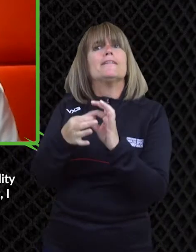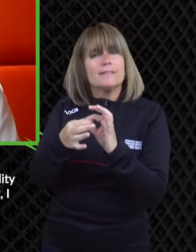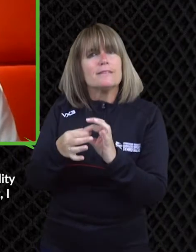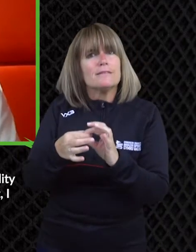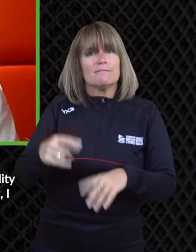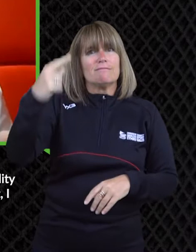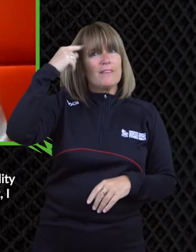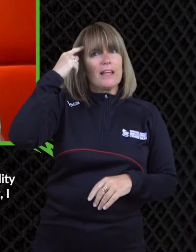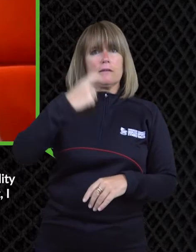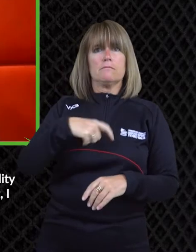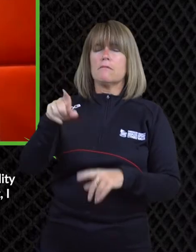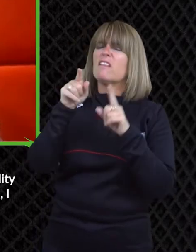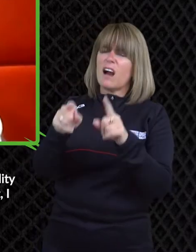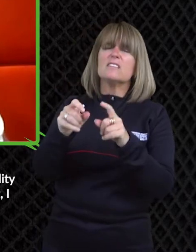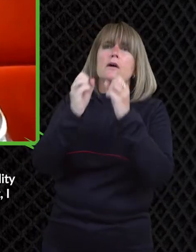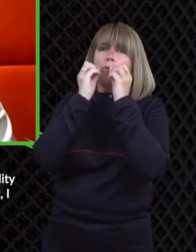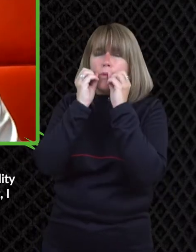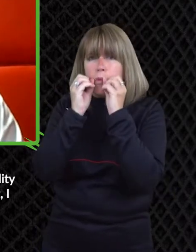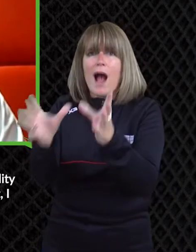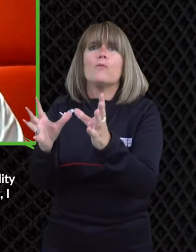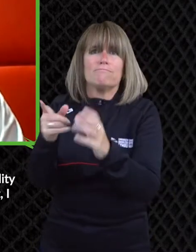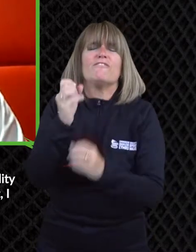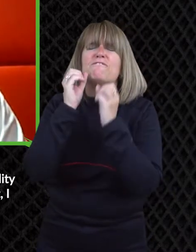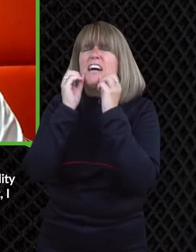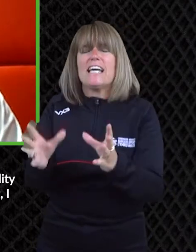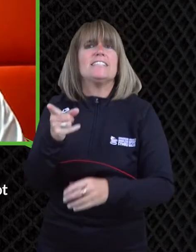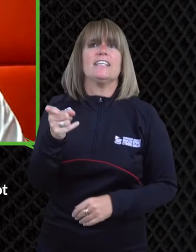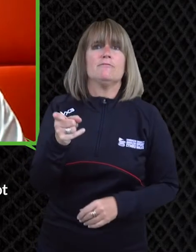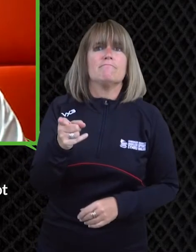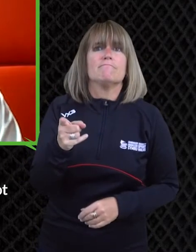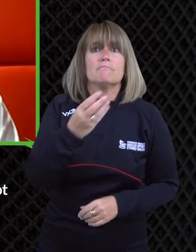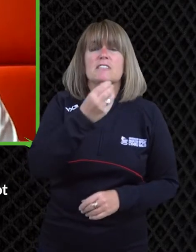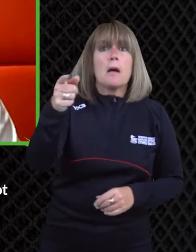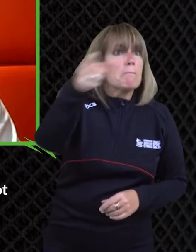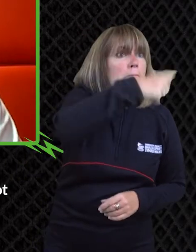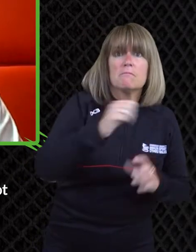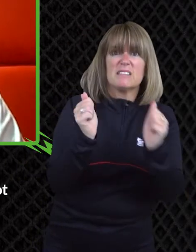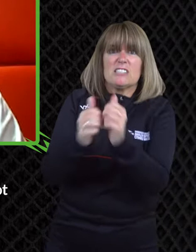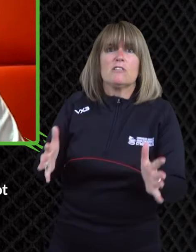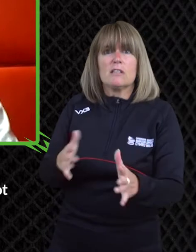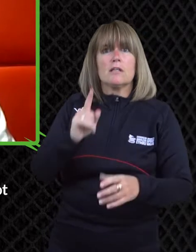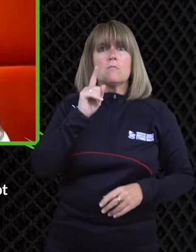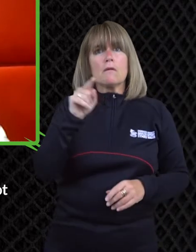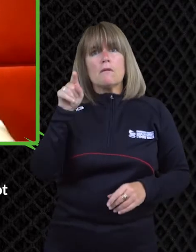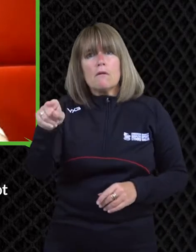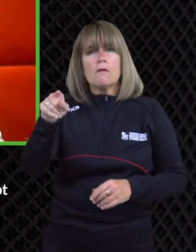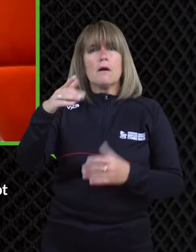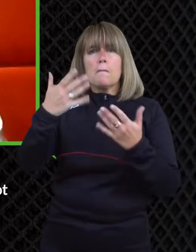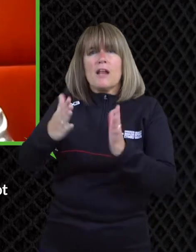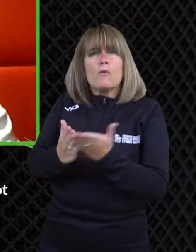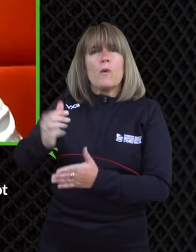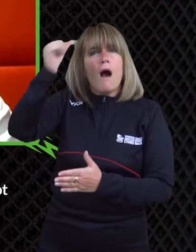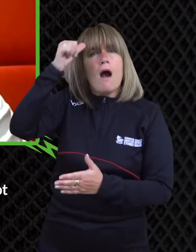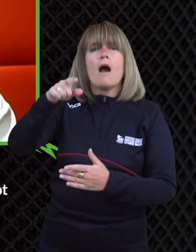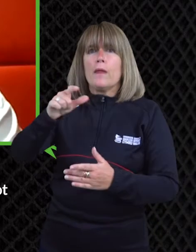going back to rose you know just the shockwaves that made it is immense and um again 100 disability presenting